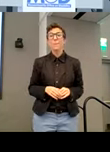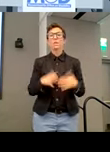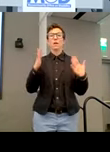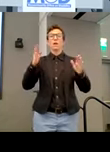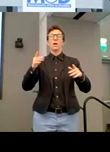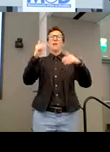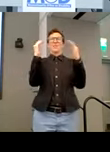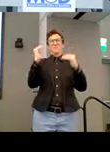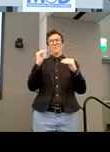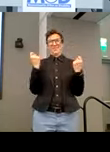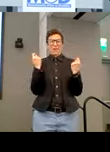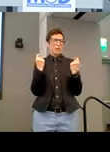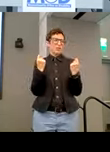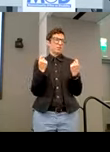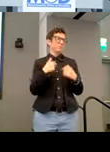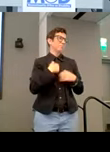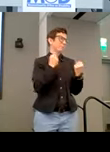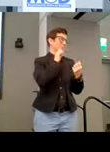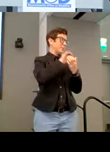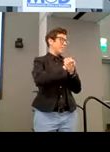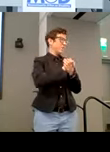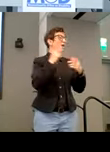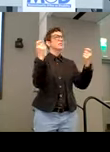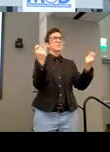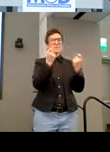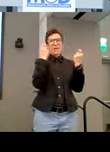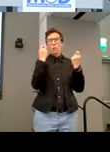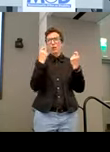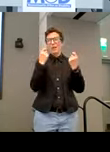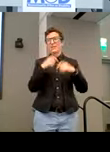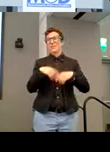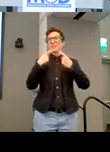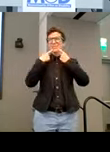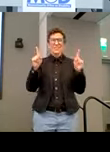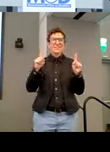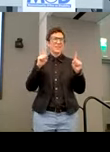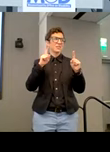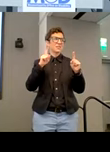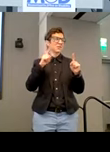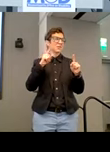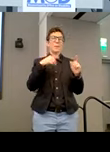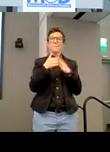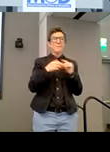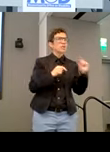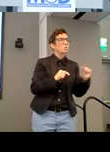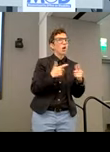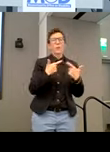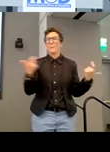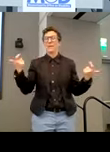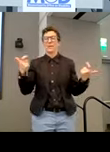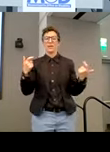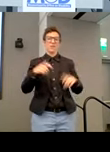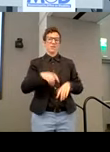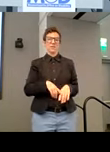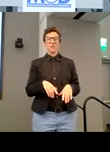celebration. I am a big believer in celebrating successes in accessibility, no matter how small, also big